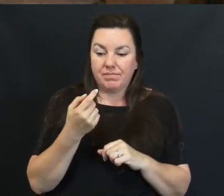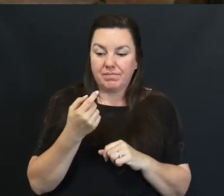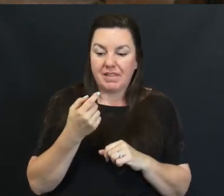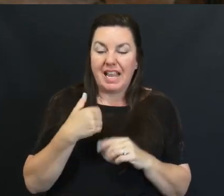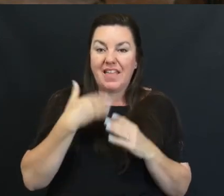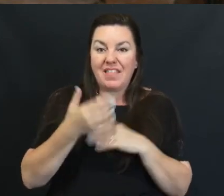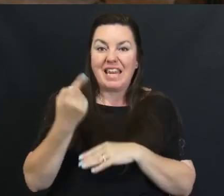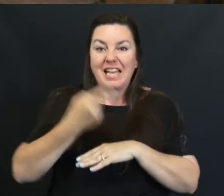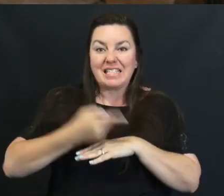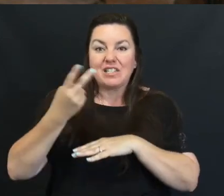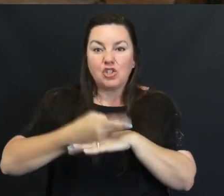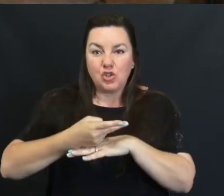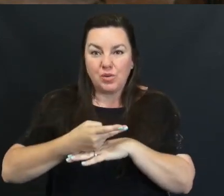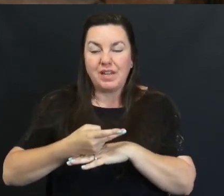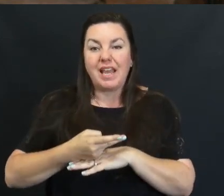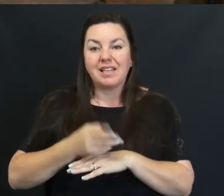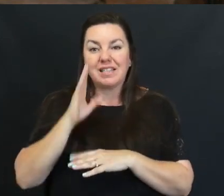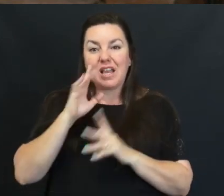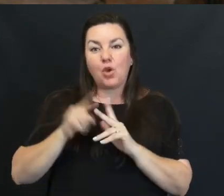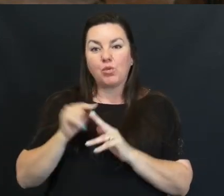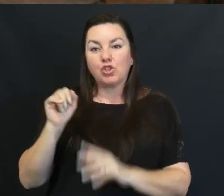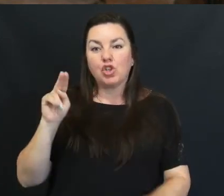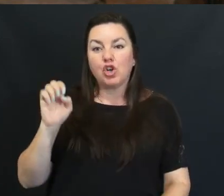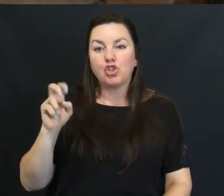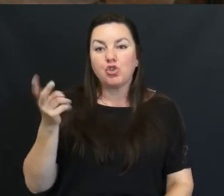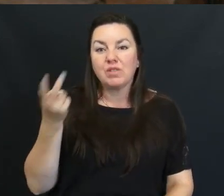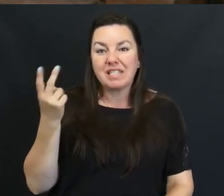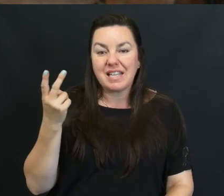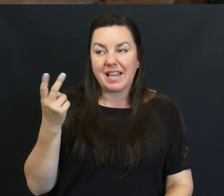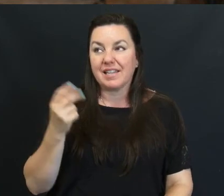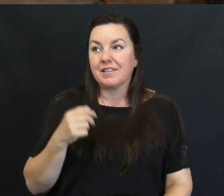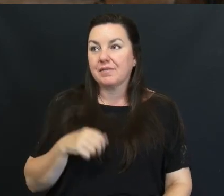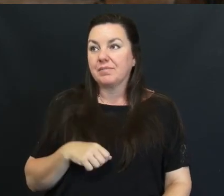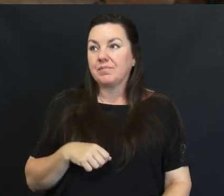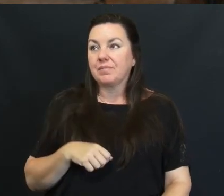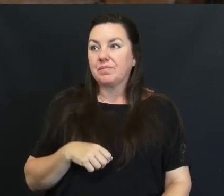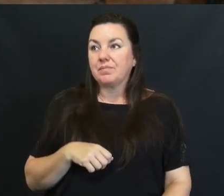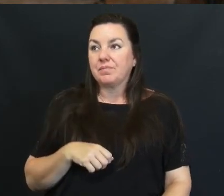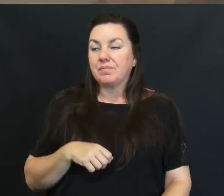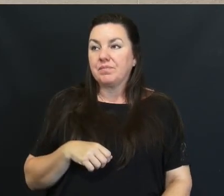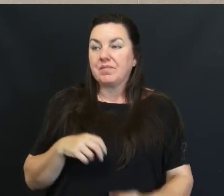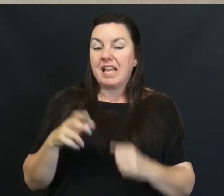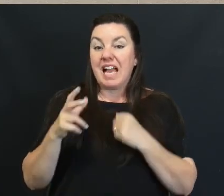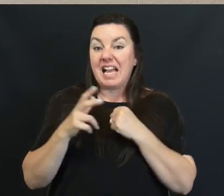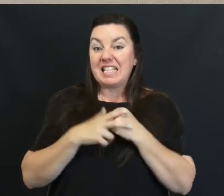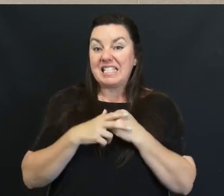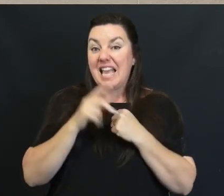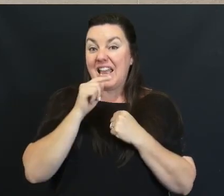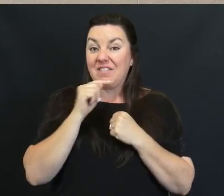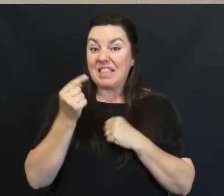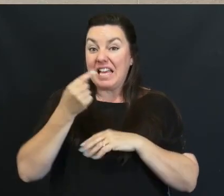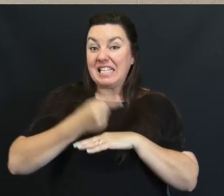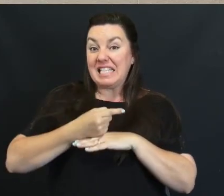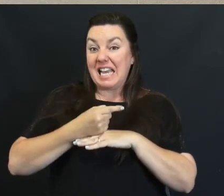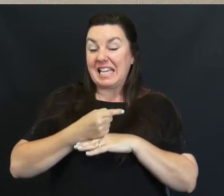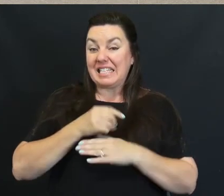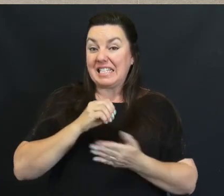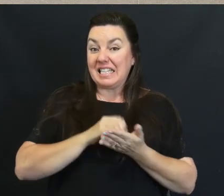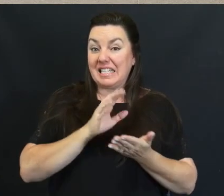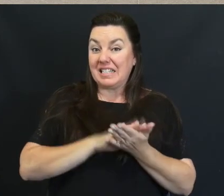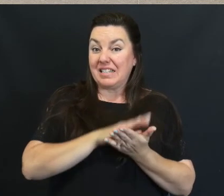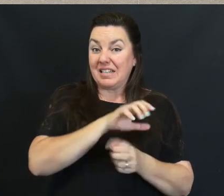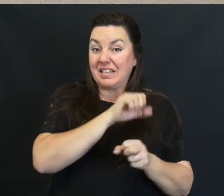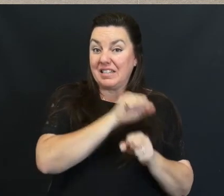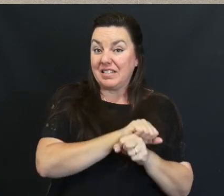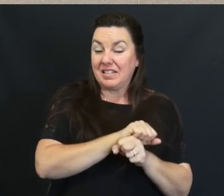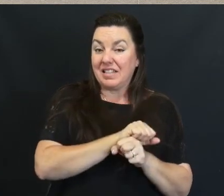And Then We Will Start A June 2nd For That Again You Should Have Picked Up A Save The Date If You Came In Today As A Flyer To Remind You That